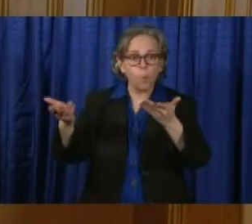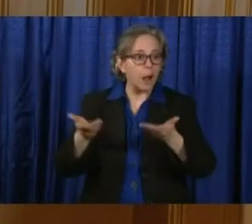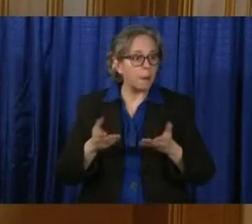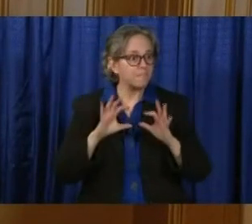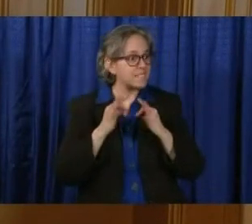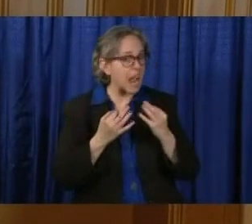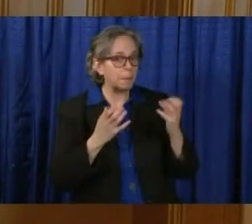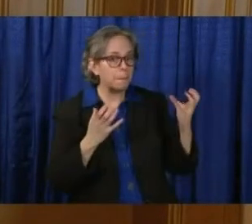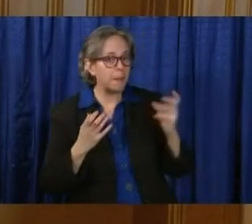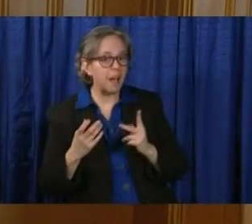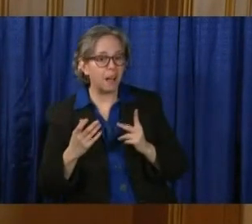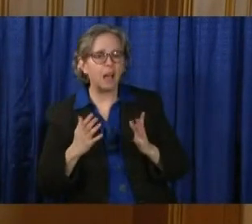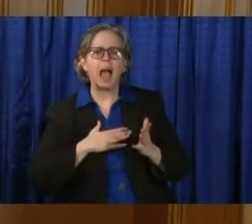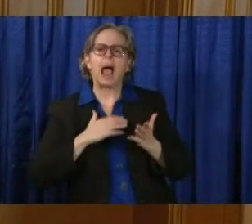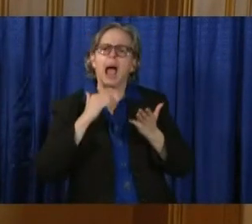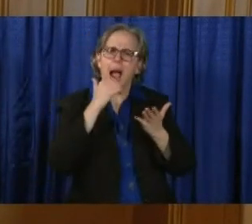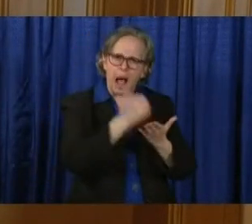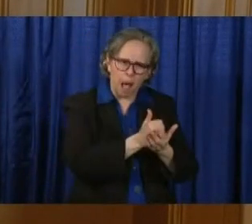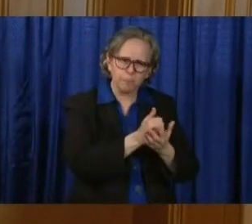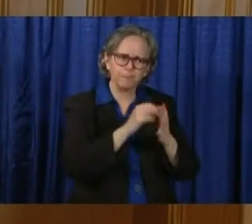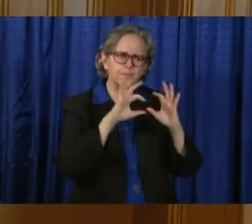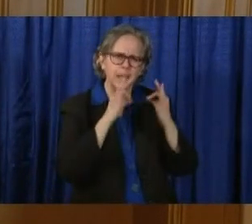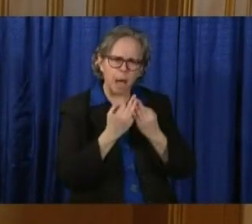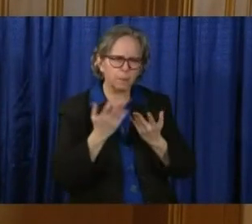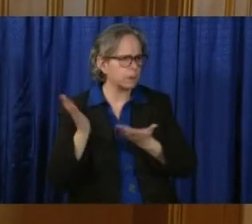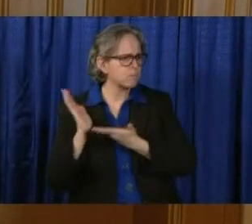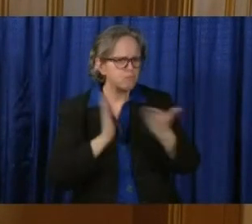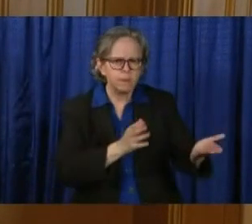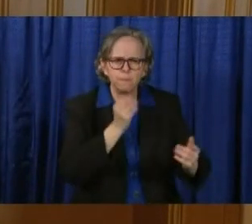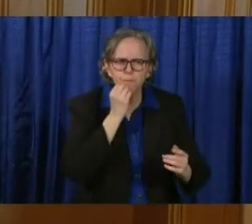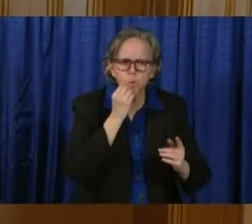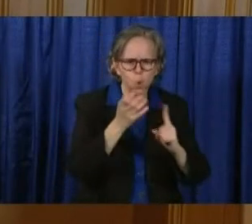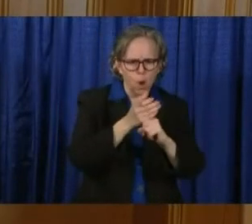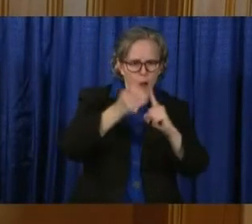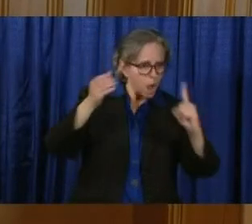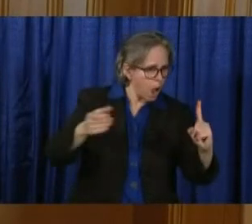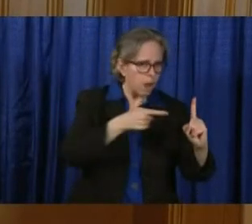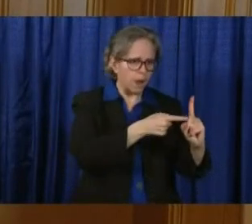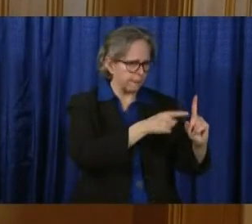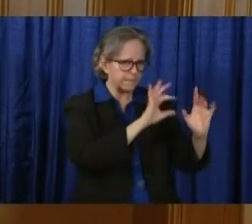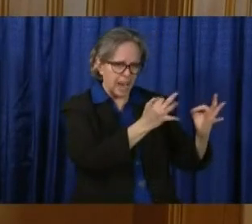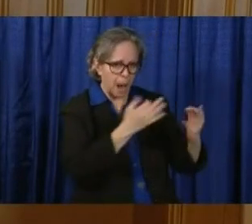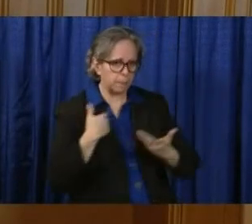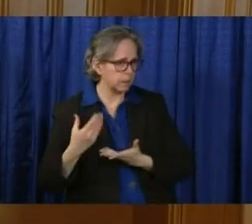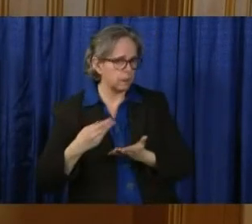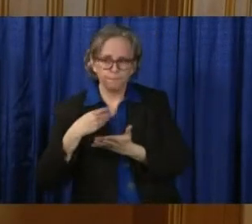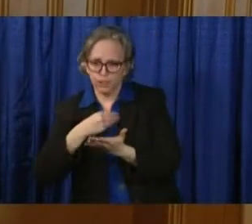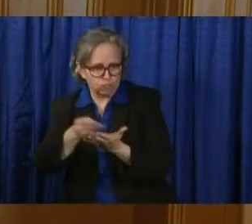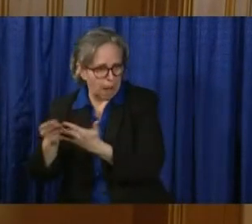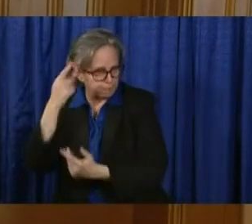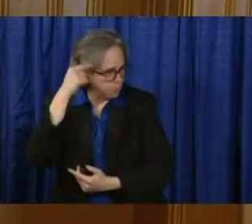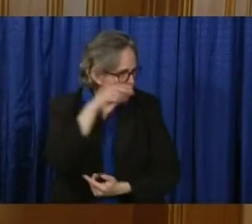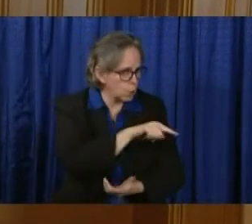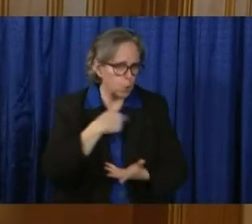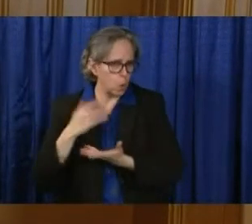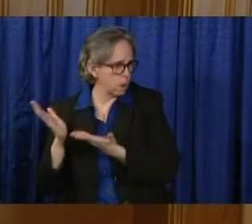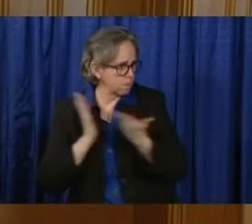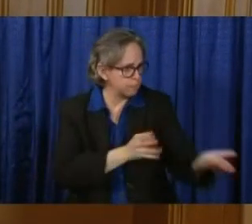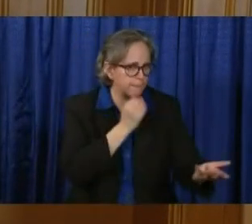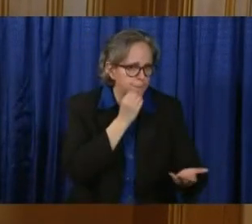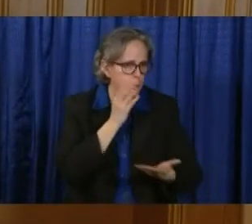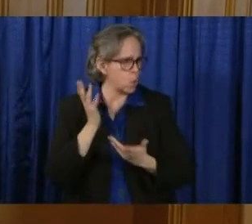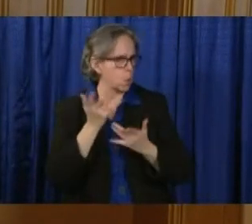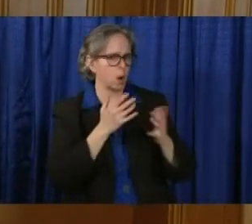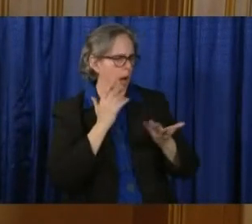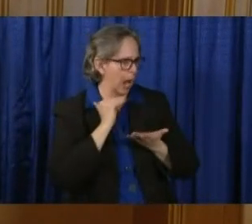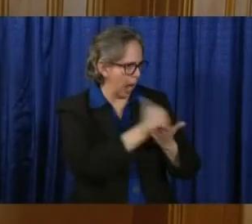help them out. Tell them you'll bring food over. Maybe get the food before they come. Give them a helping hand so it will make it